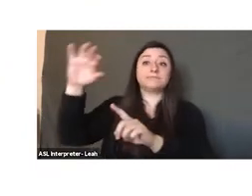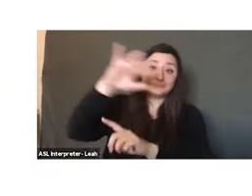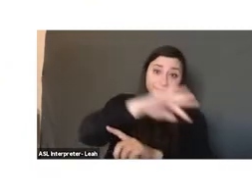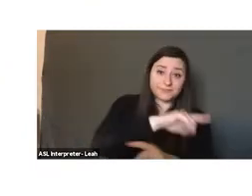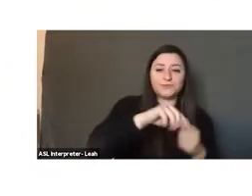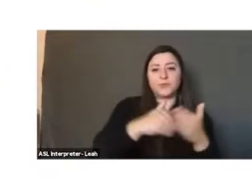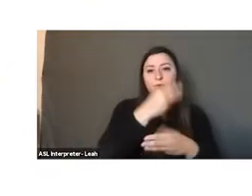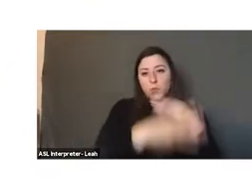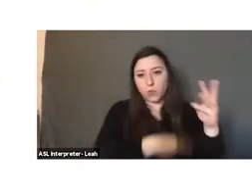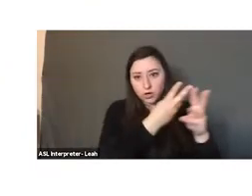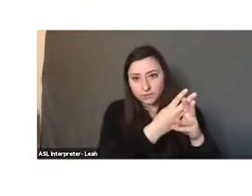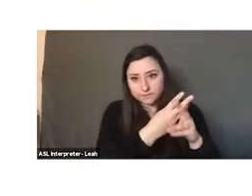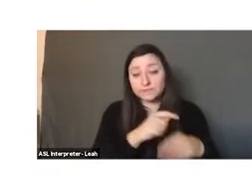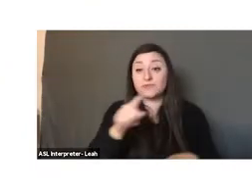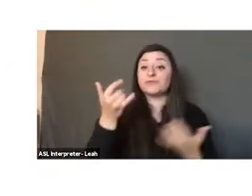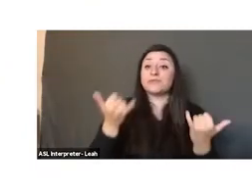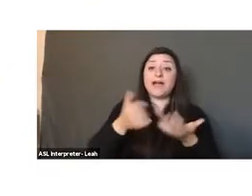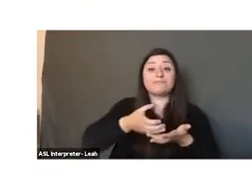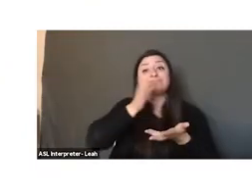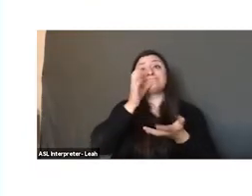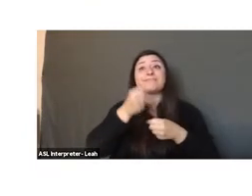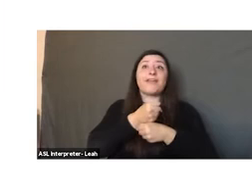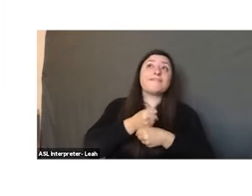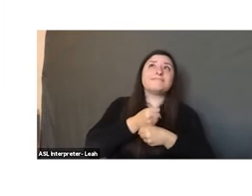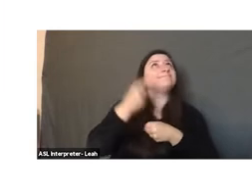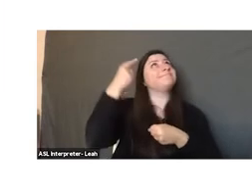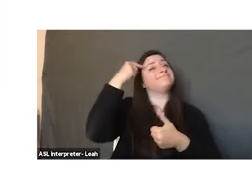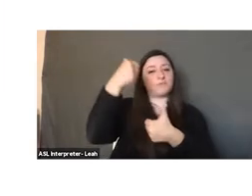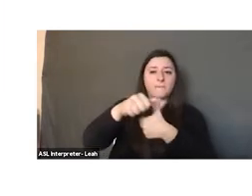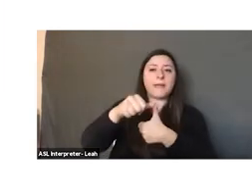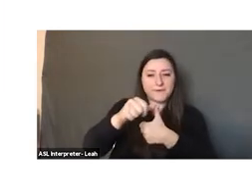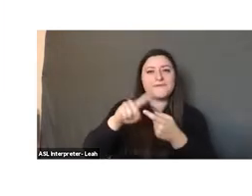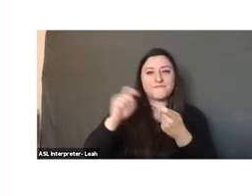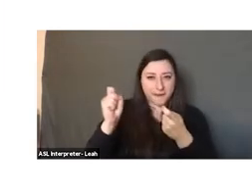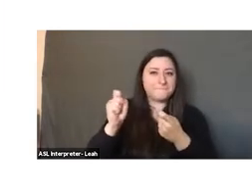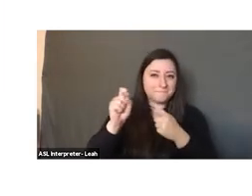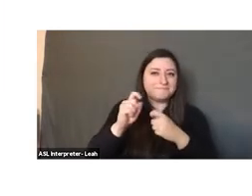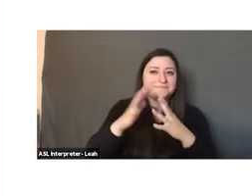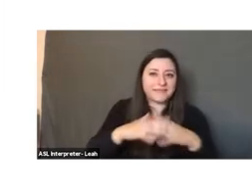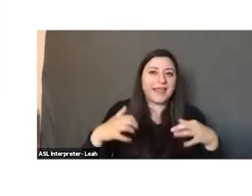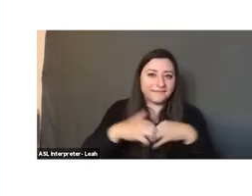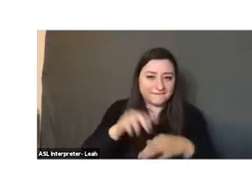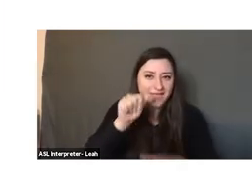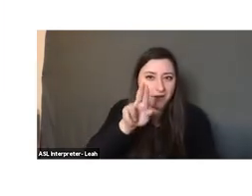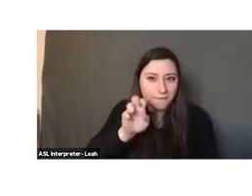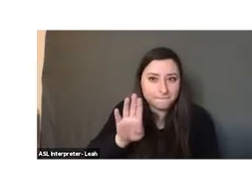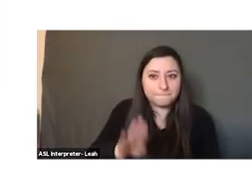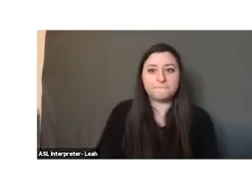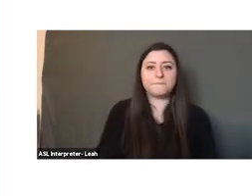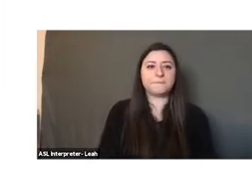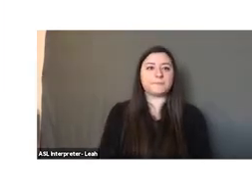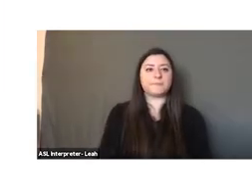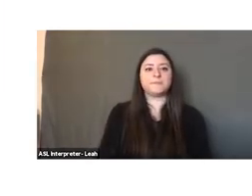So whenever you're drinking coffee, think of its Arab roots. Chief among the crops are ubiquitous and fundamental